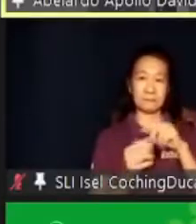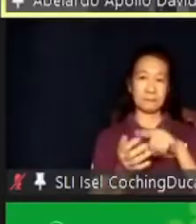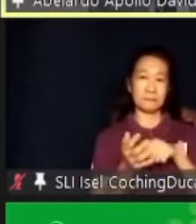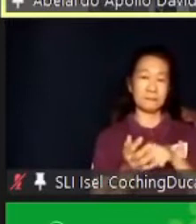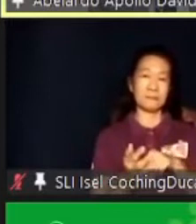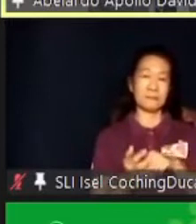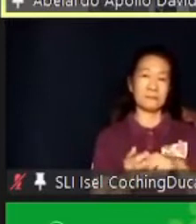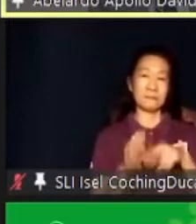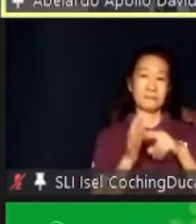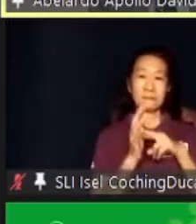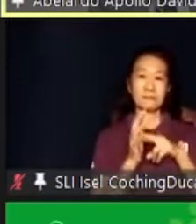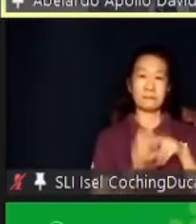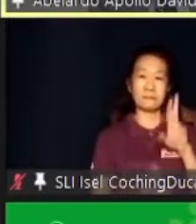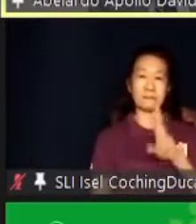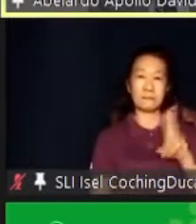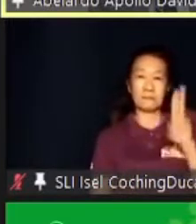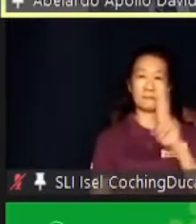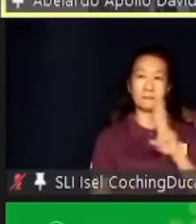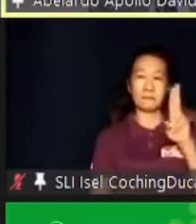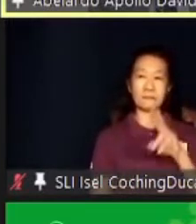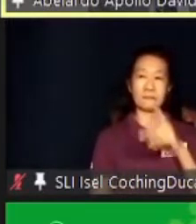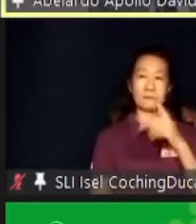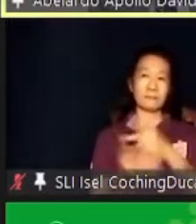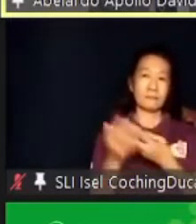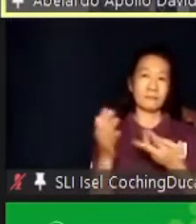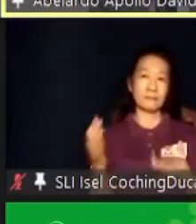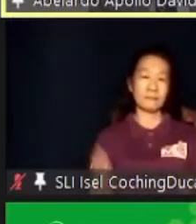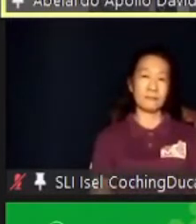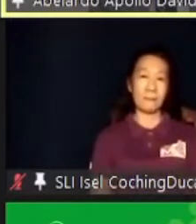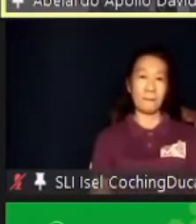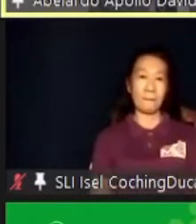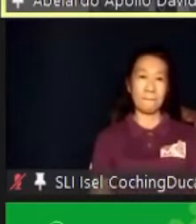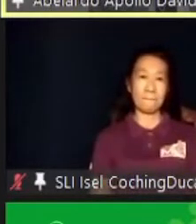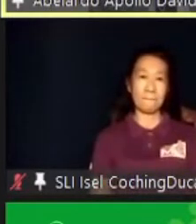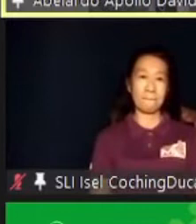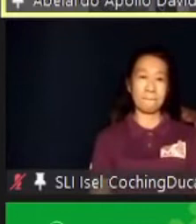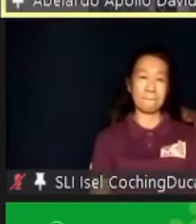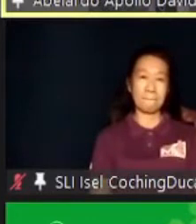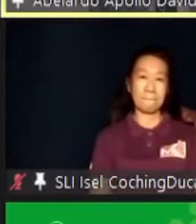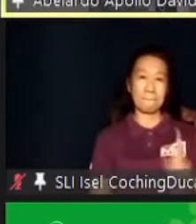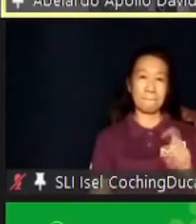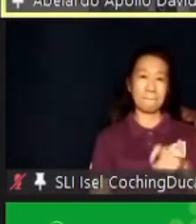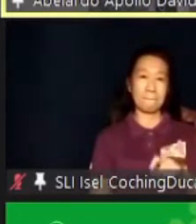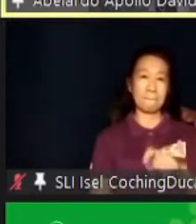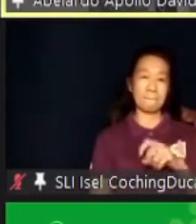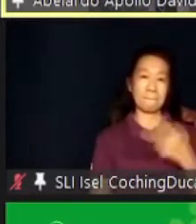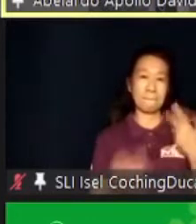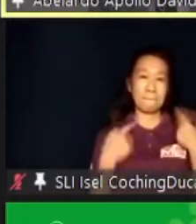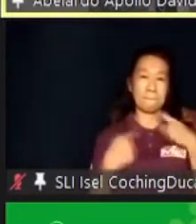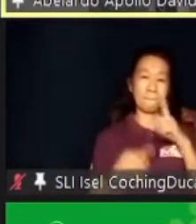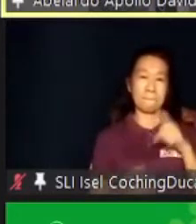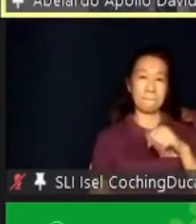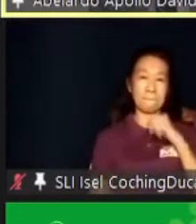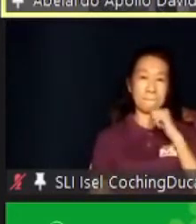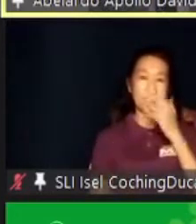references that I've used for this material. And should you have more questions, please do not